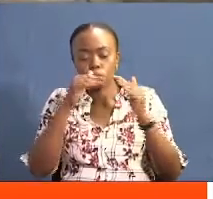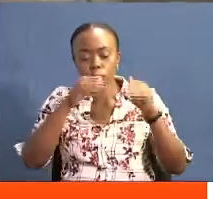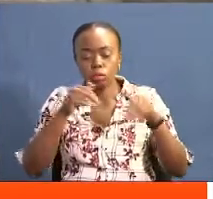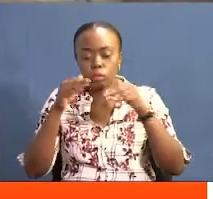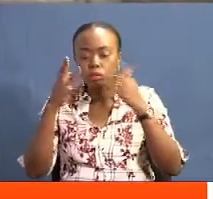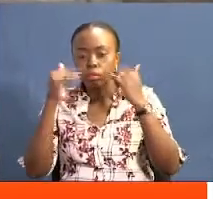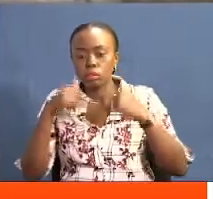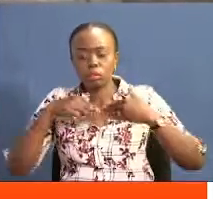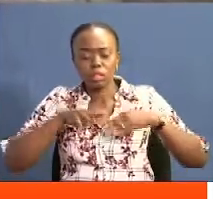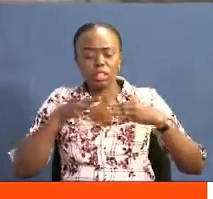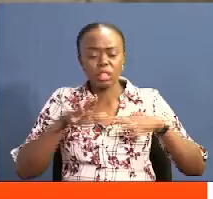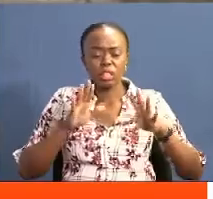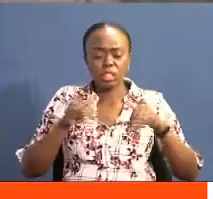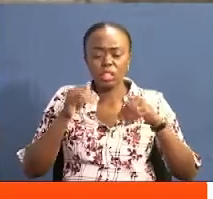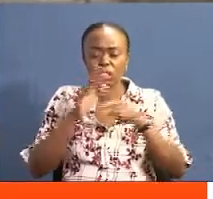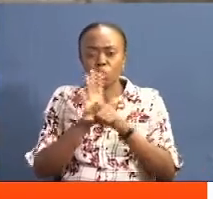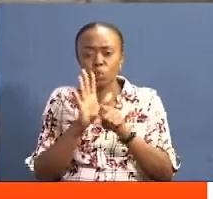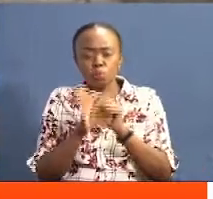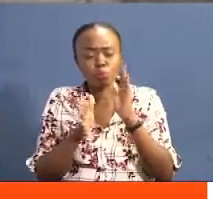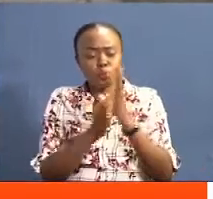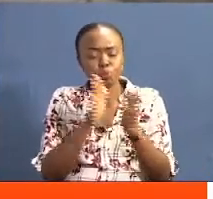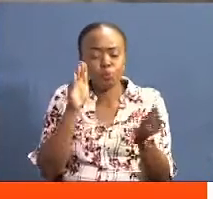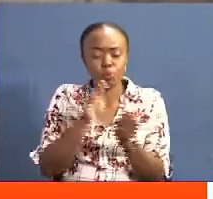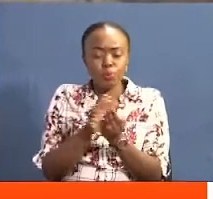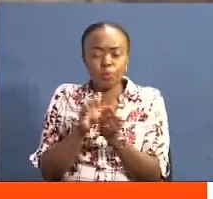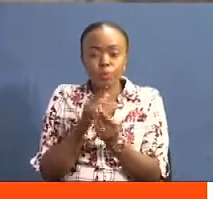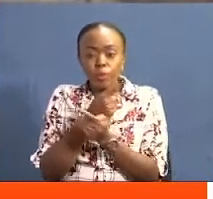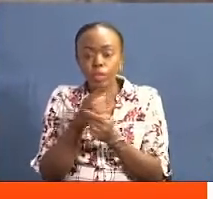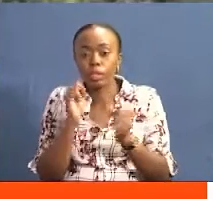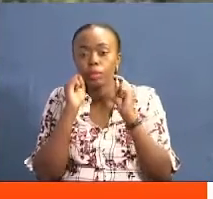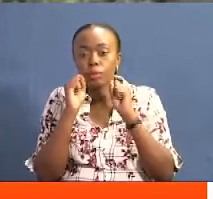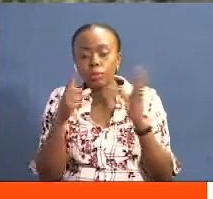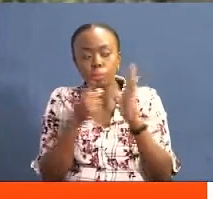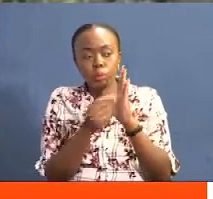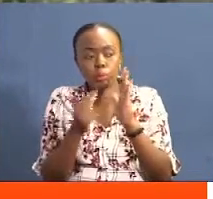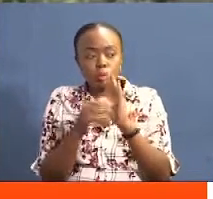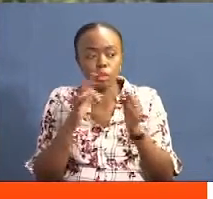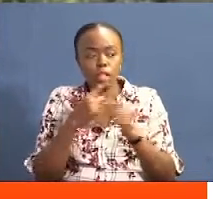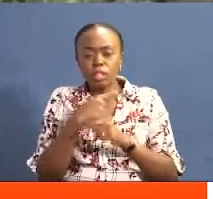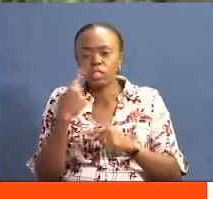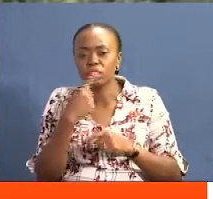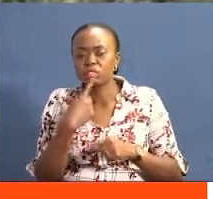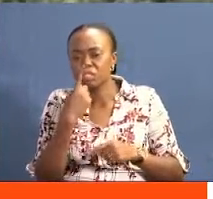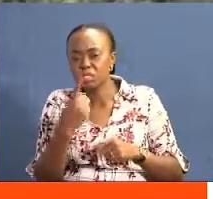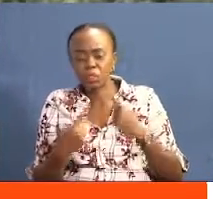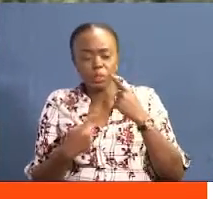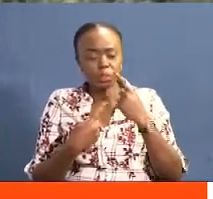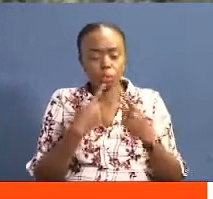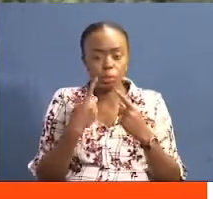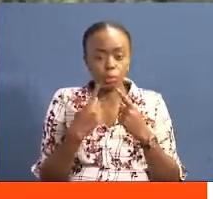don't just say I'm so-and-so.